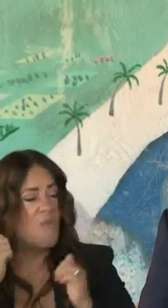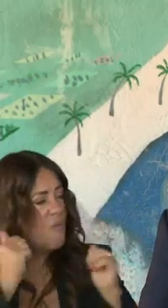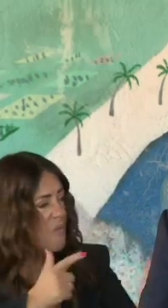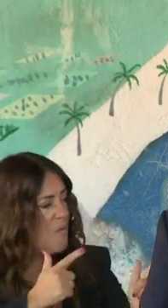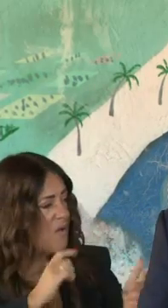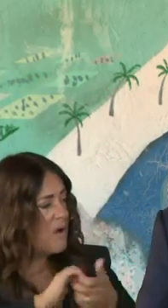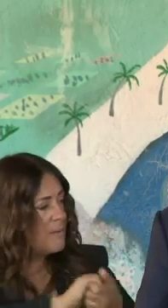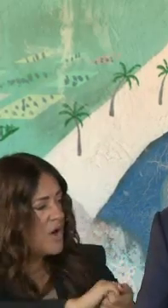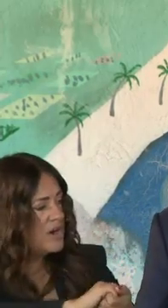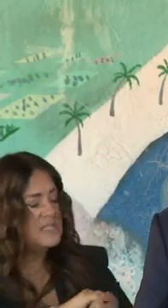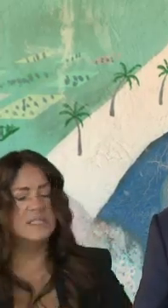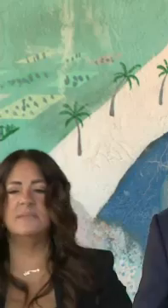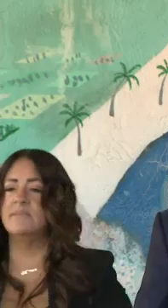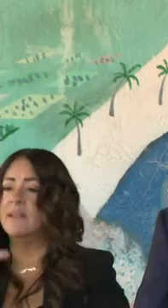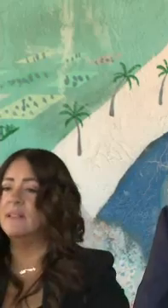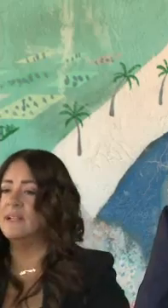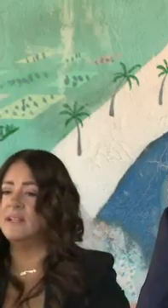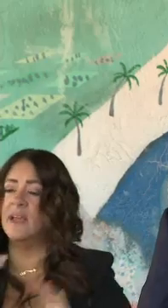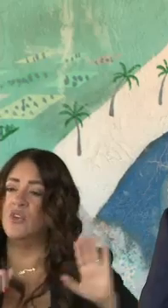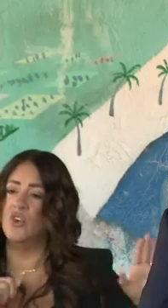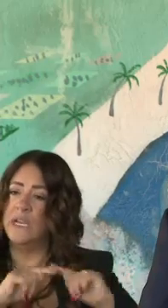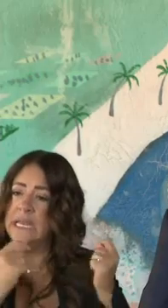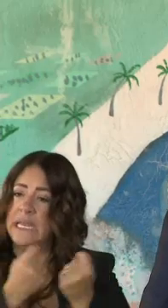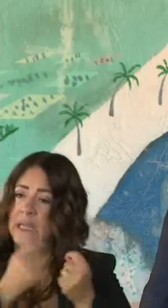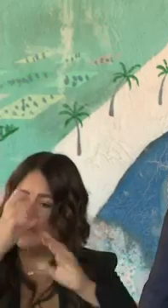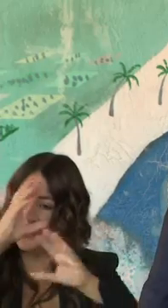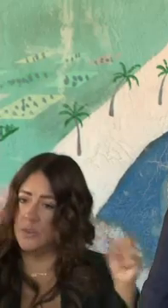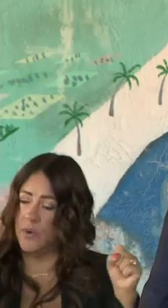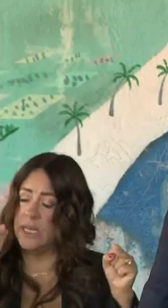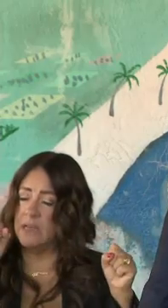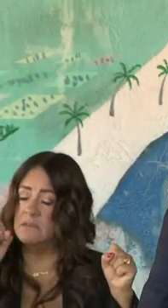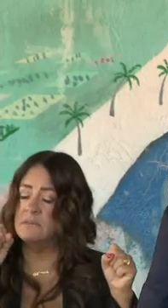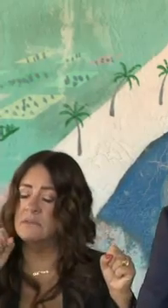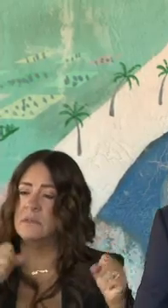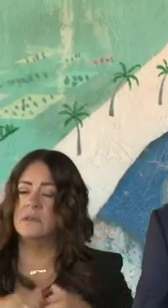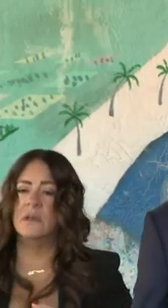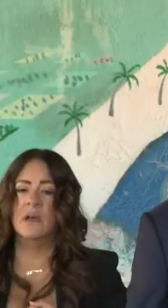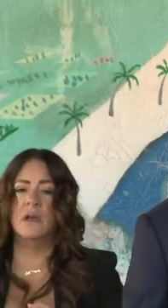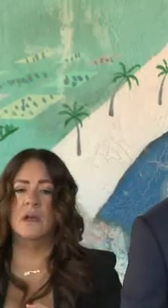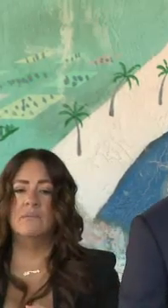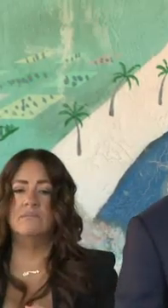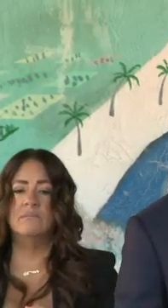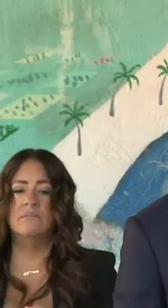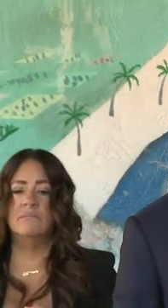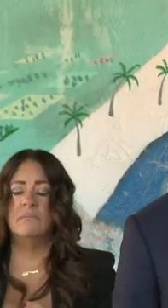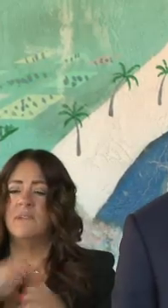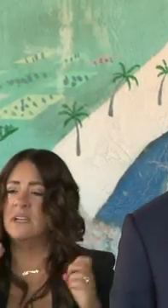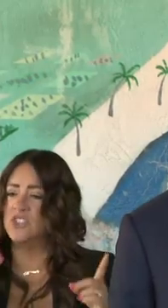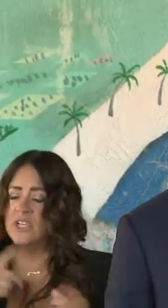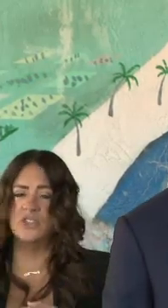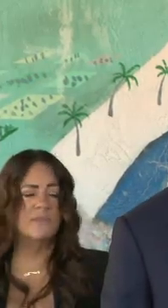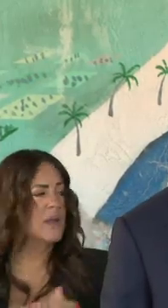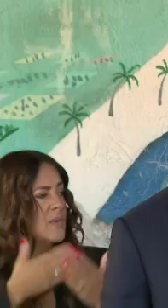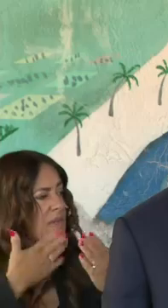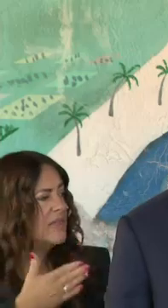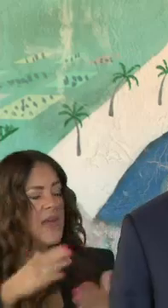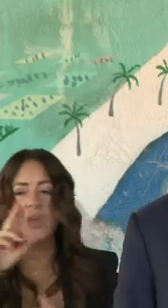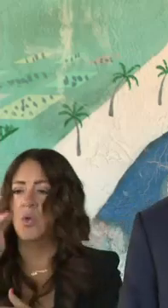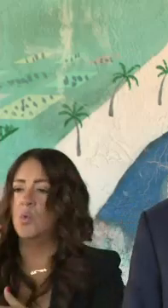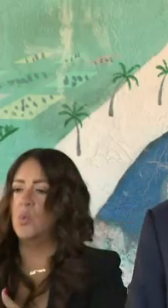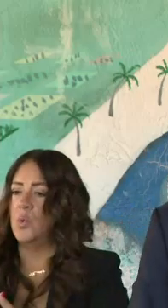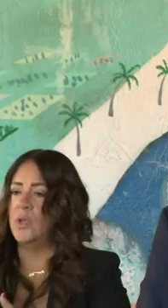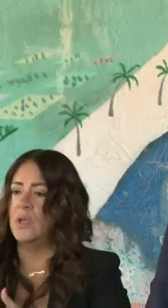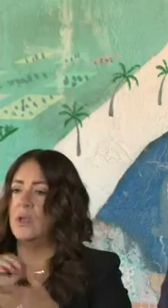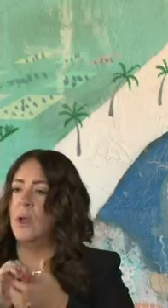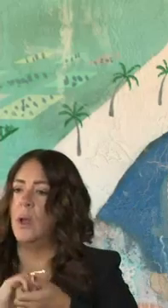from Linda and her team at the state, I want to thank the union partners, Mr. Brown, thank you for your